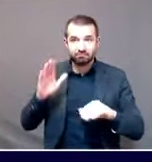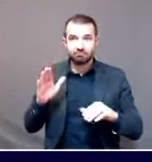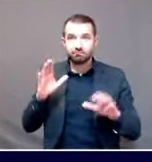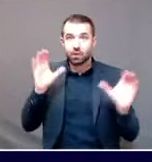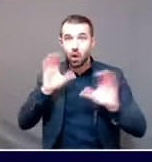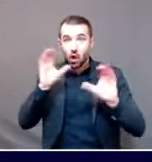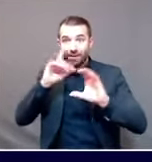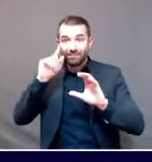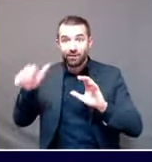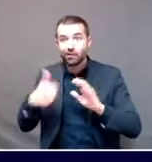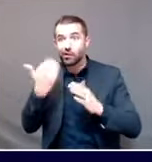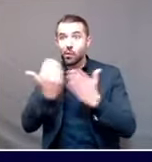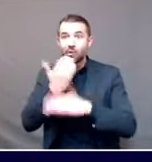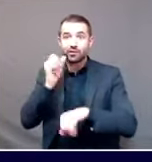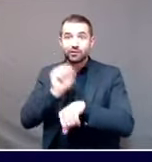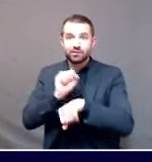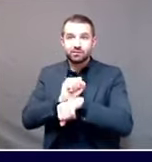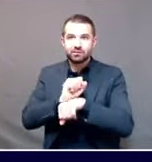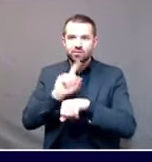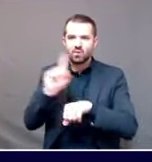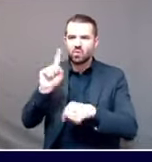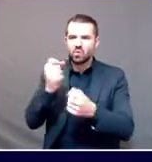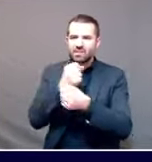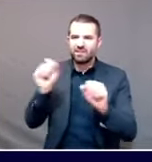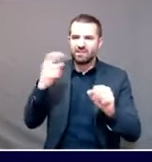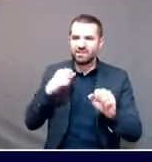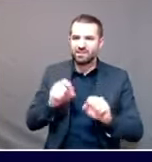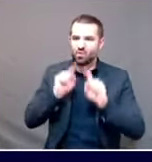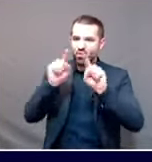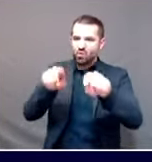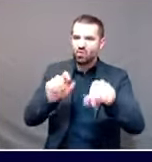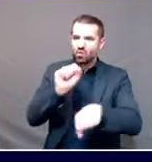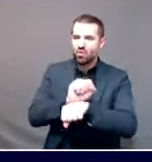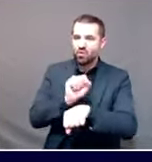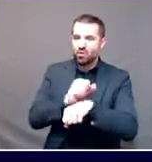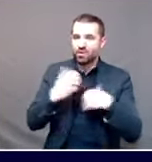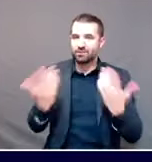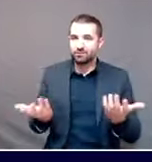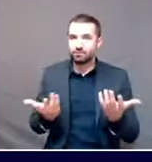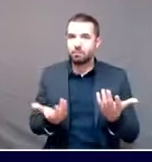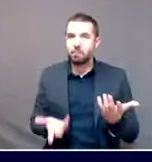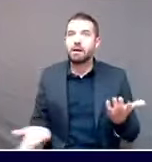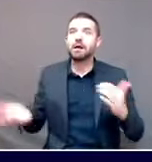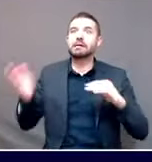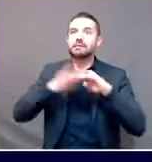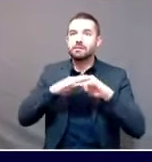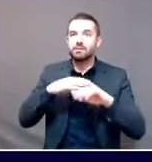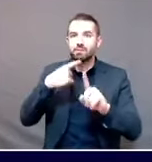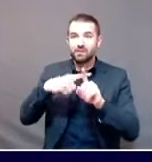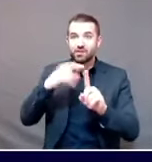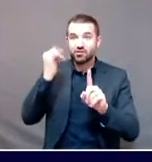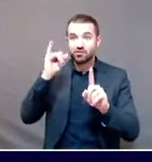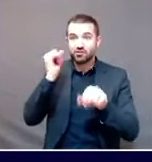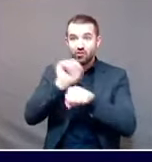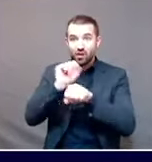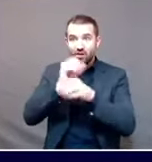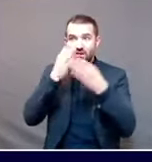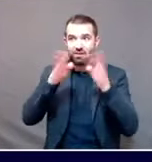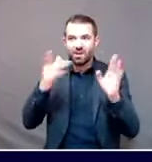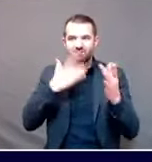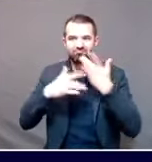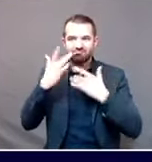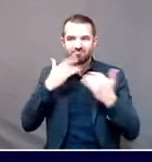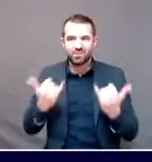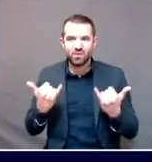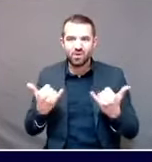dangerous for them, with the fact that many of the jobs available in Maine are in person. And so I was wondering if you have any advice you could share for